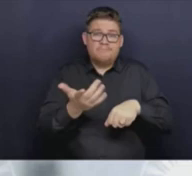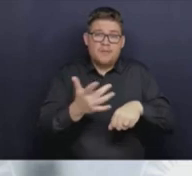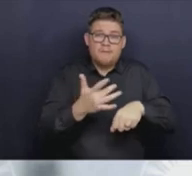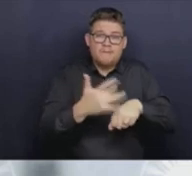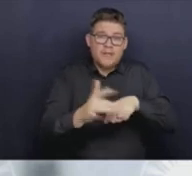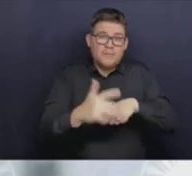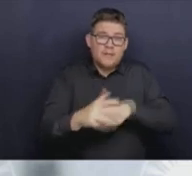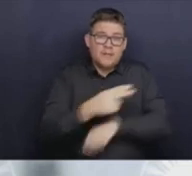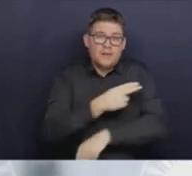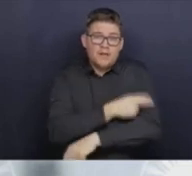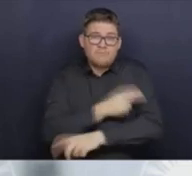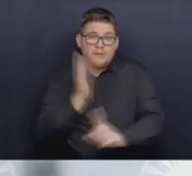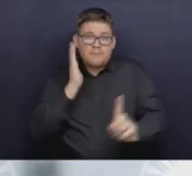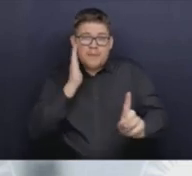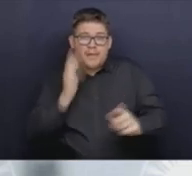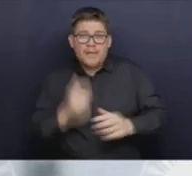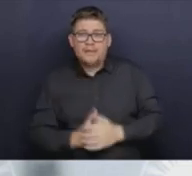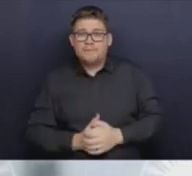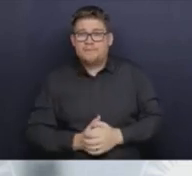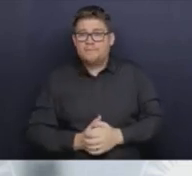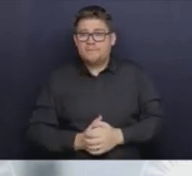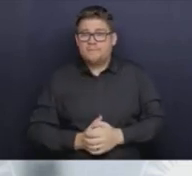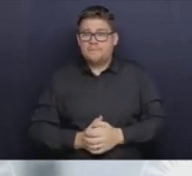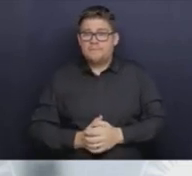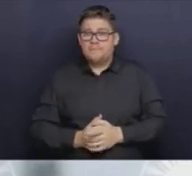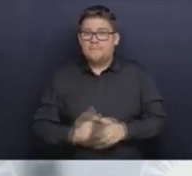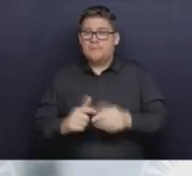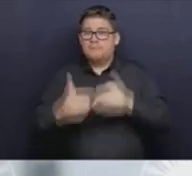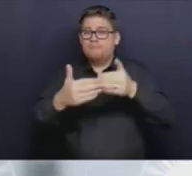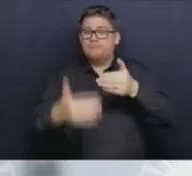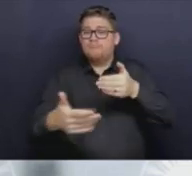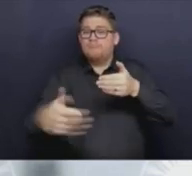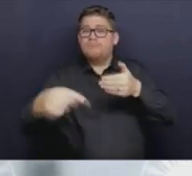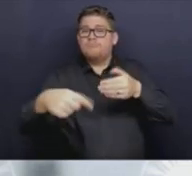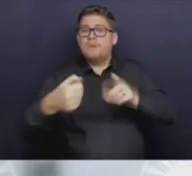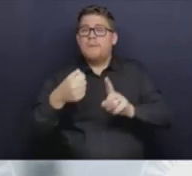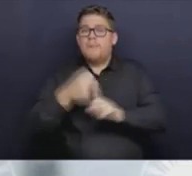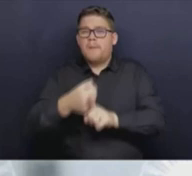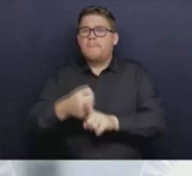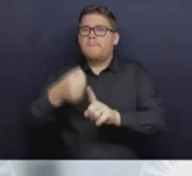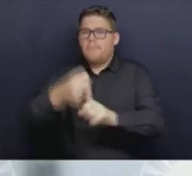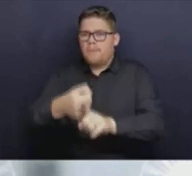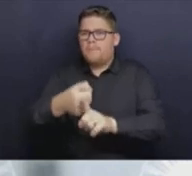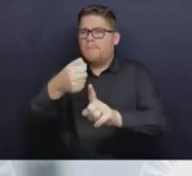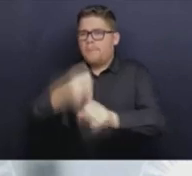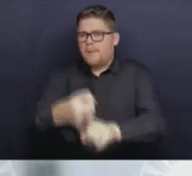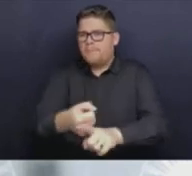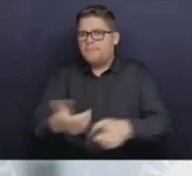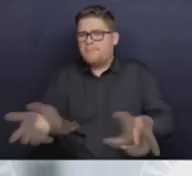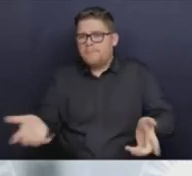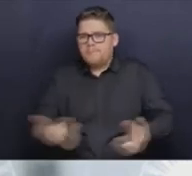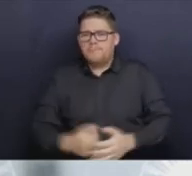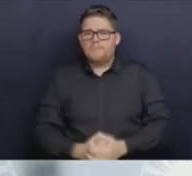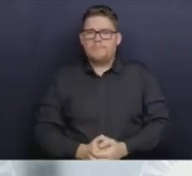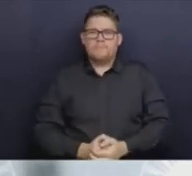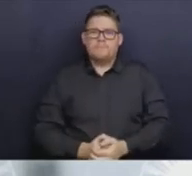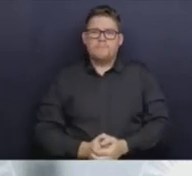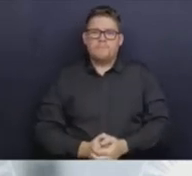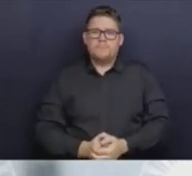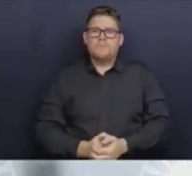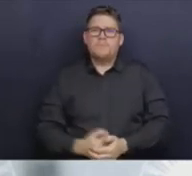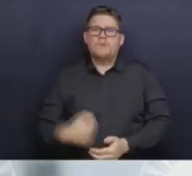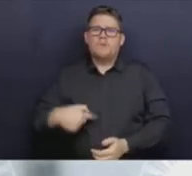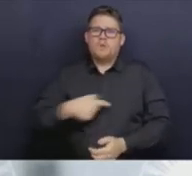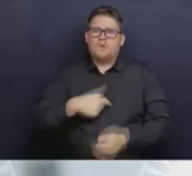But that would also have a profound effect on all those people. are very reluctant to delay surgeries, and that's the reason